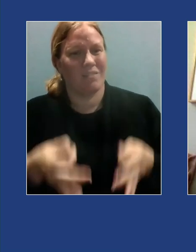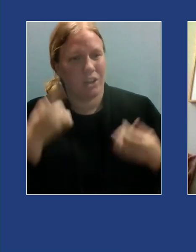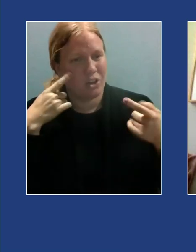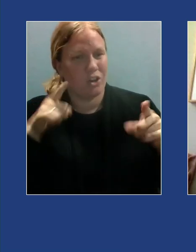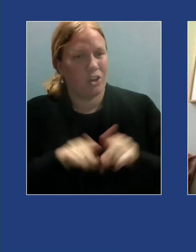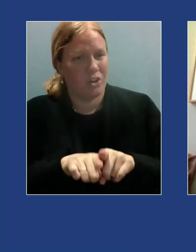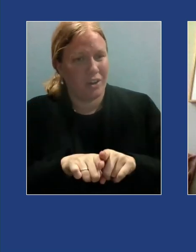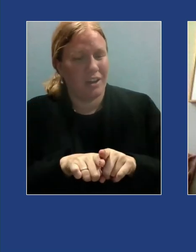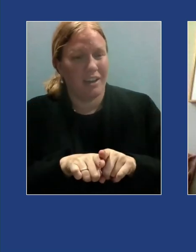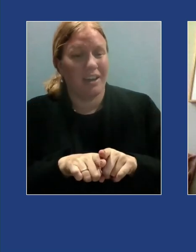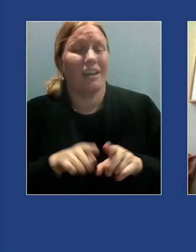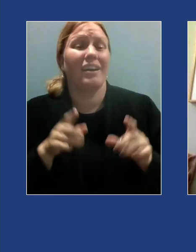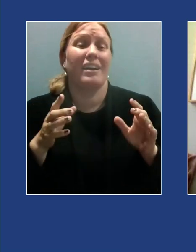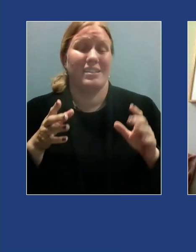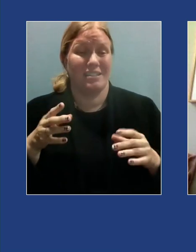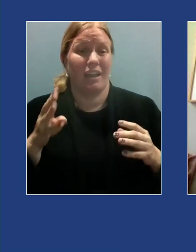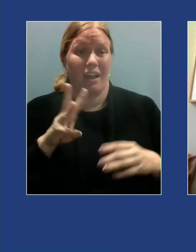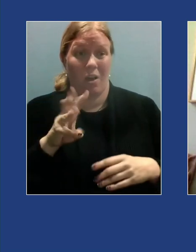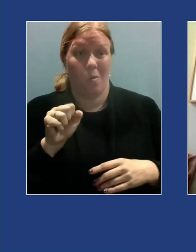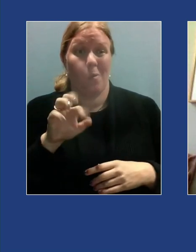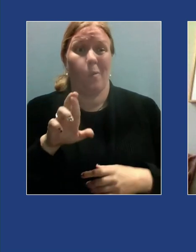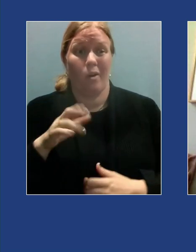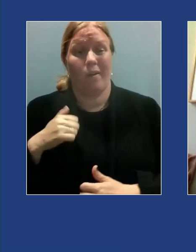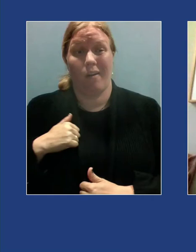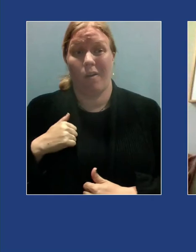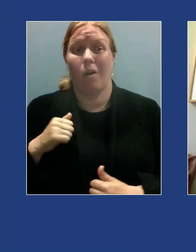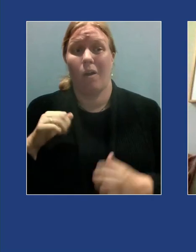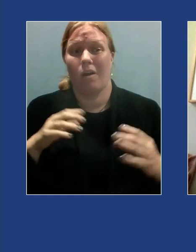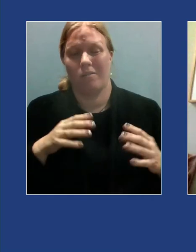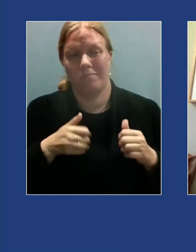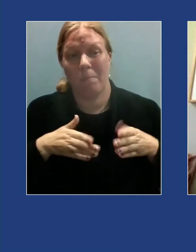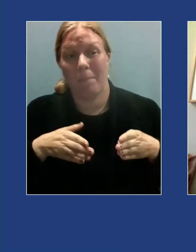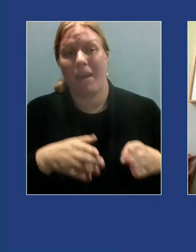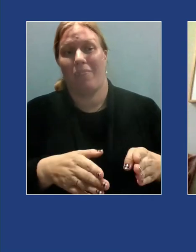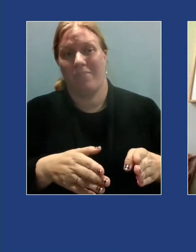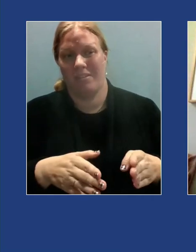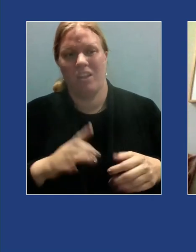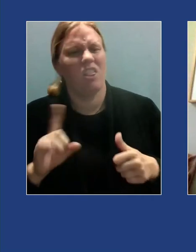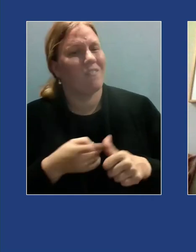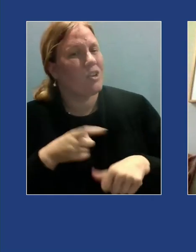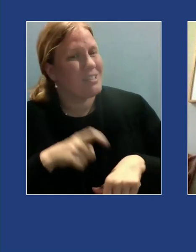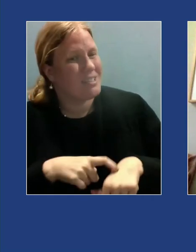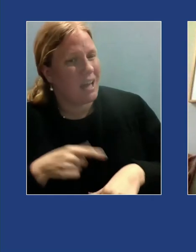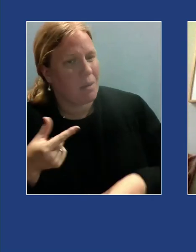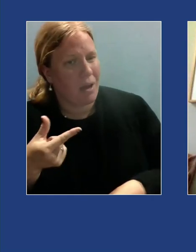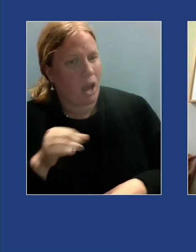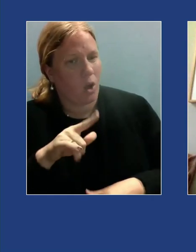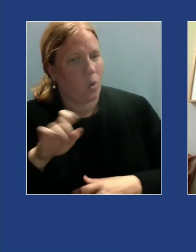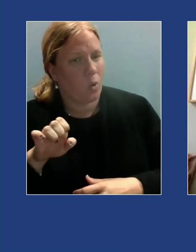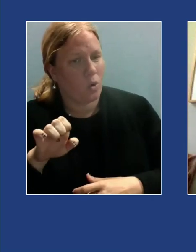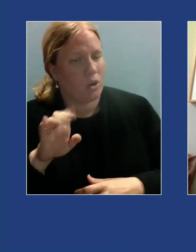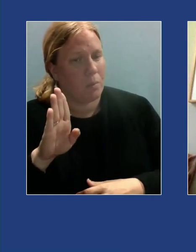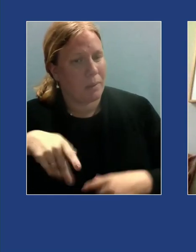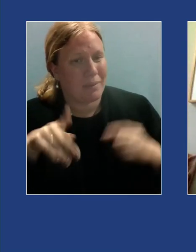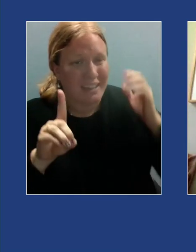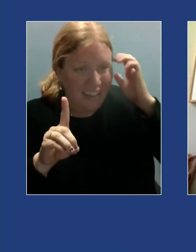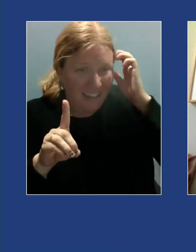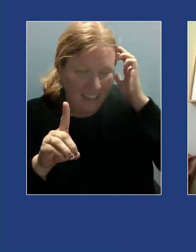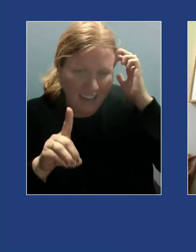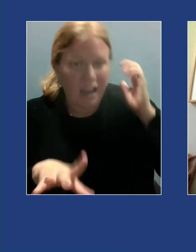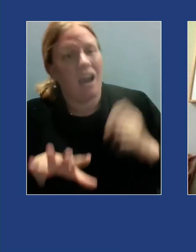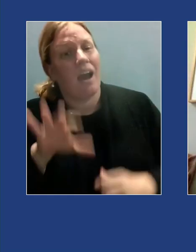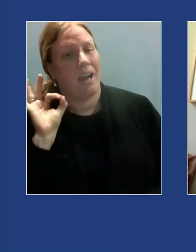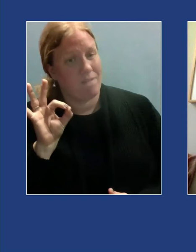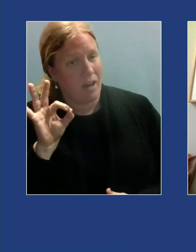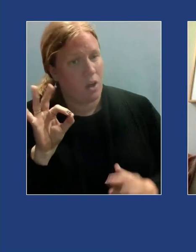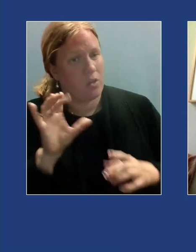total warrior path I still remember the first time I googled borderline personality disorder and found the